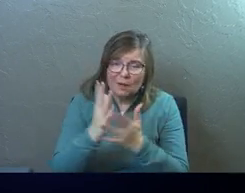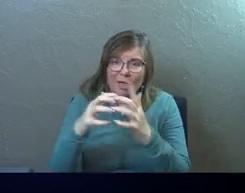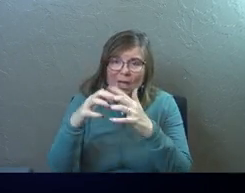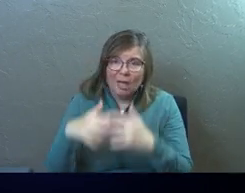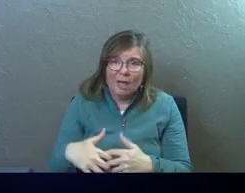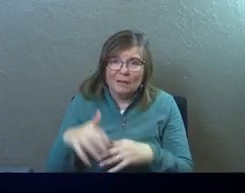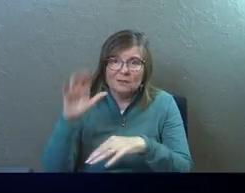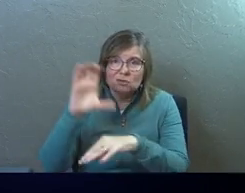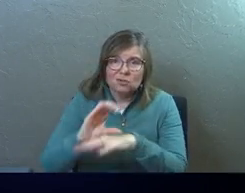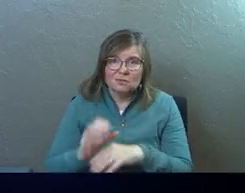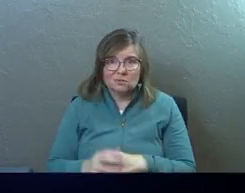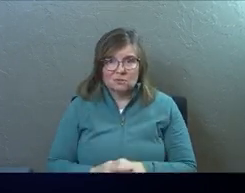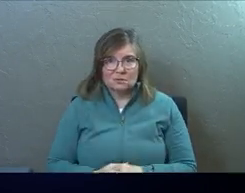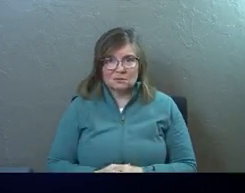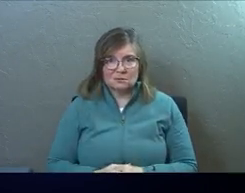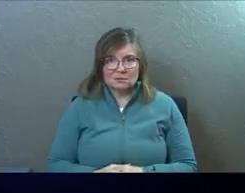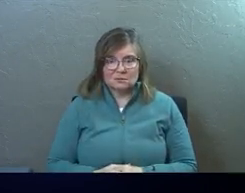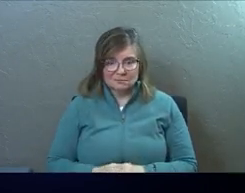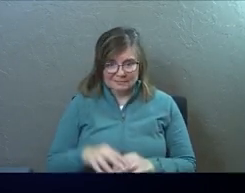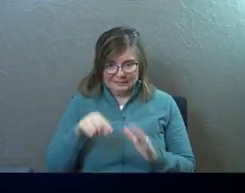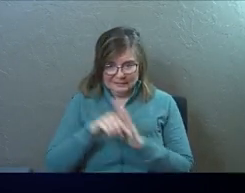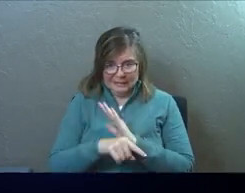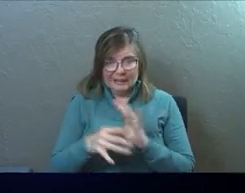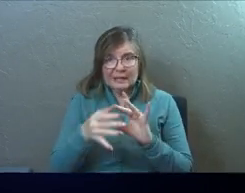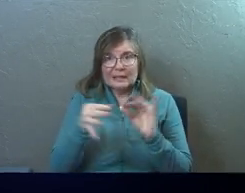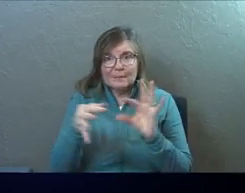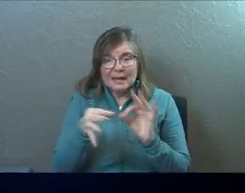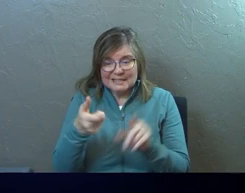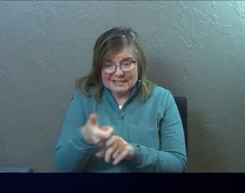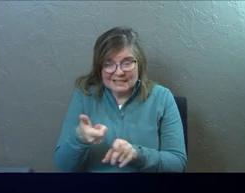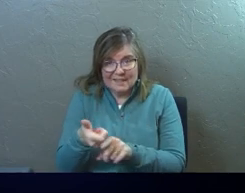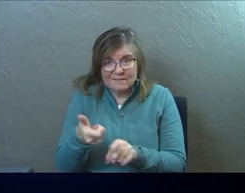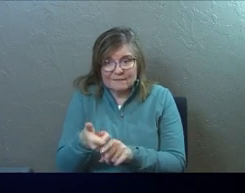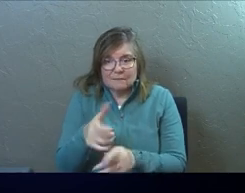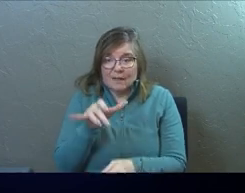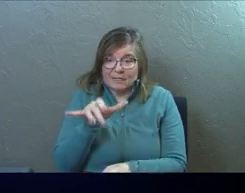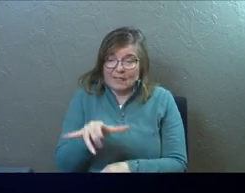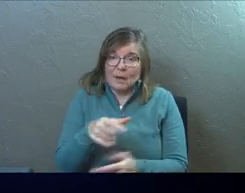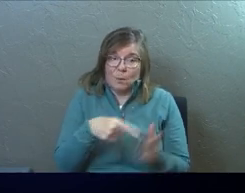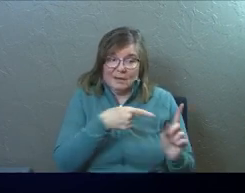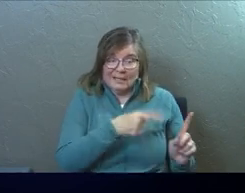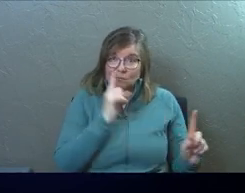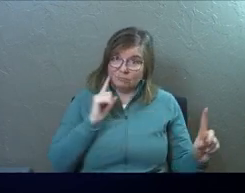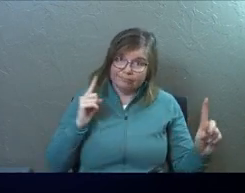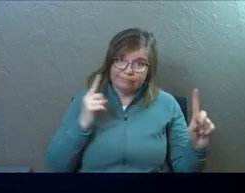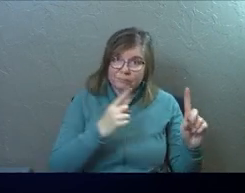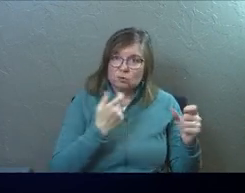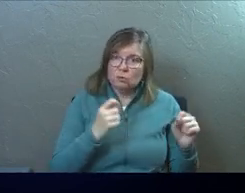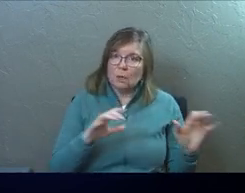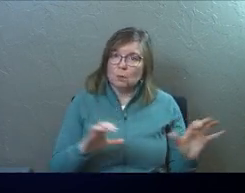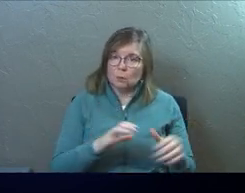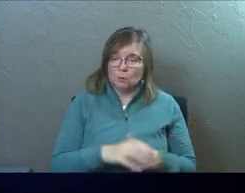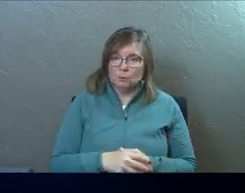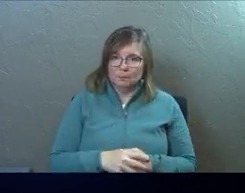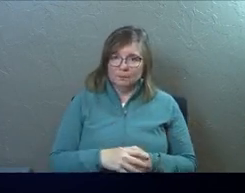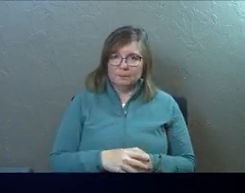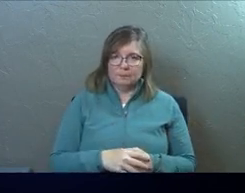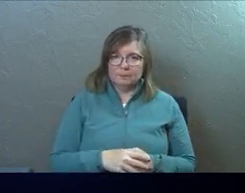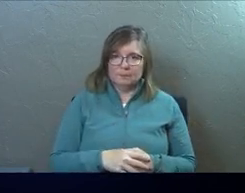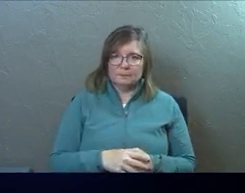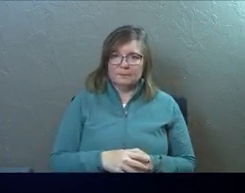Killing the church. Killing the message. That's what he was trying to do.